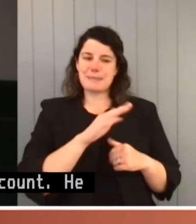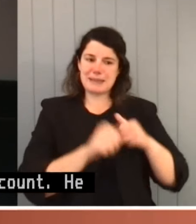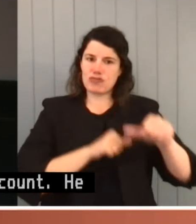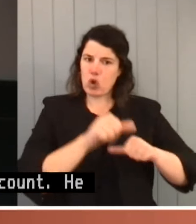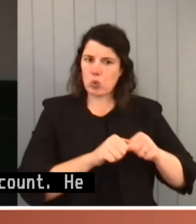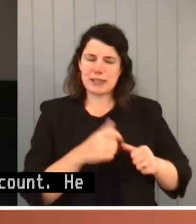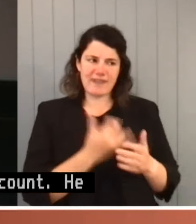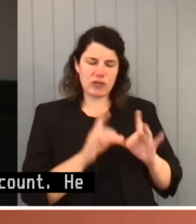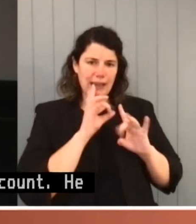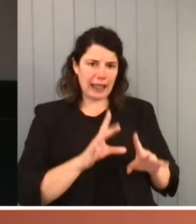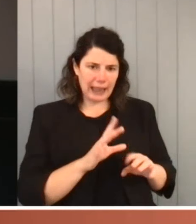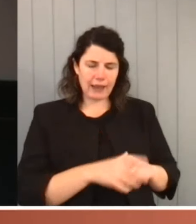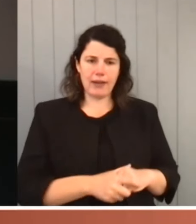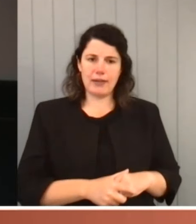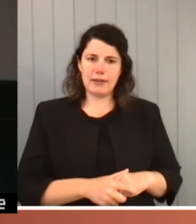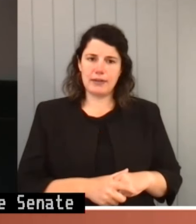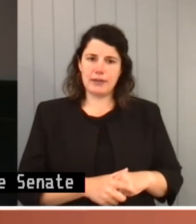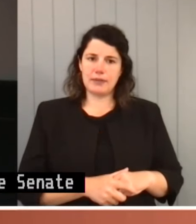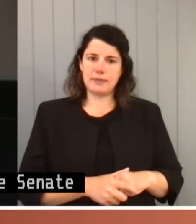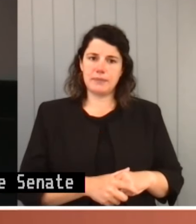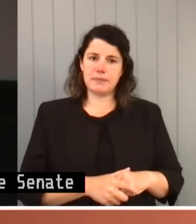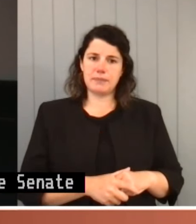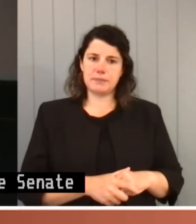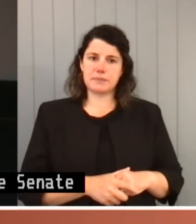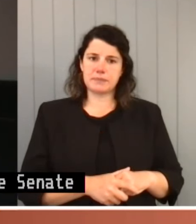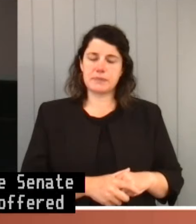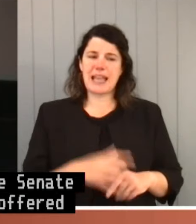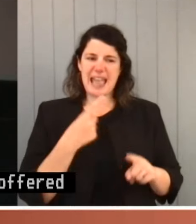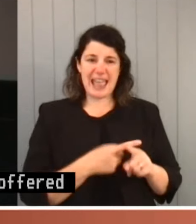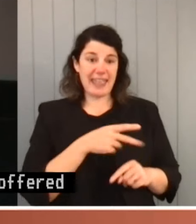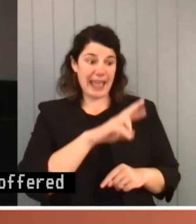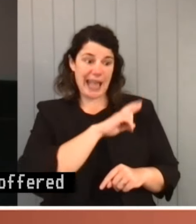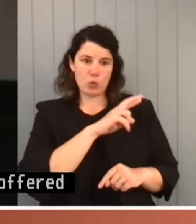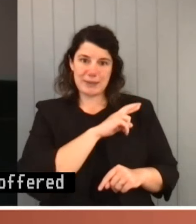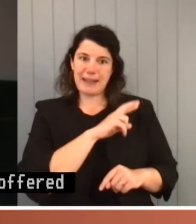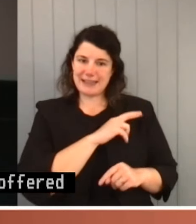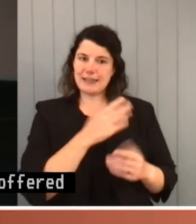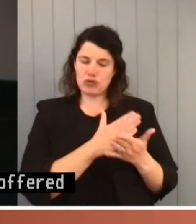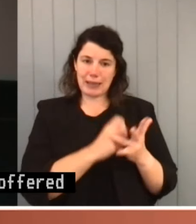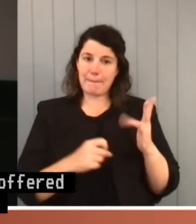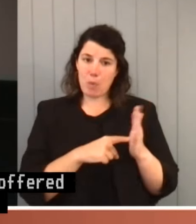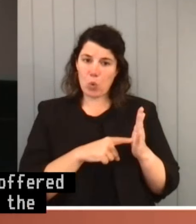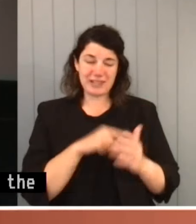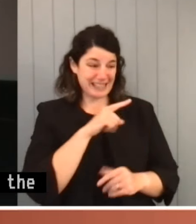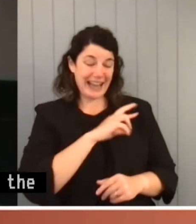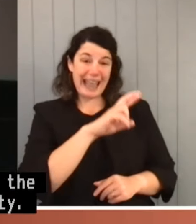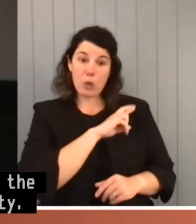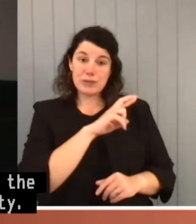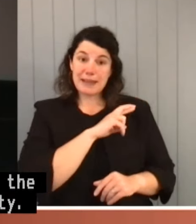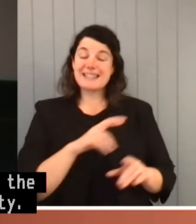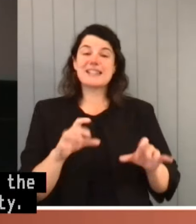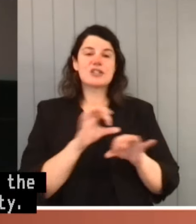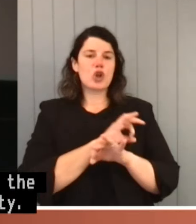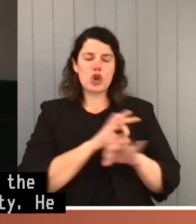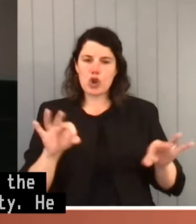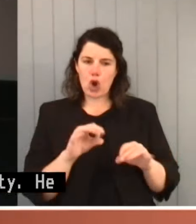clear-eyed vision of the untidiness of accountability. He said accountability is not a refined